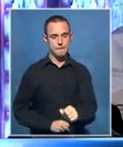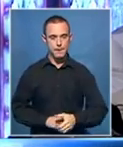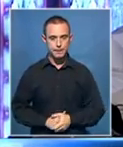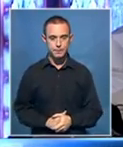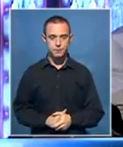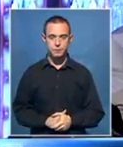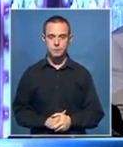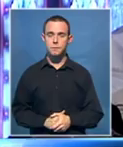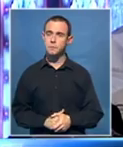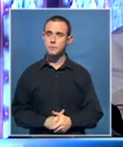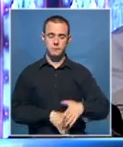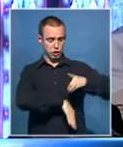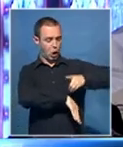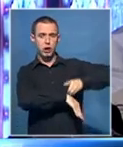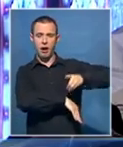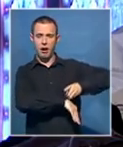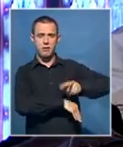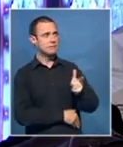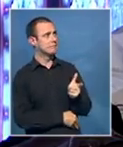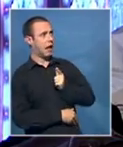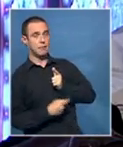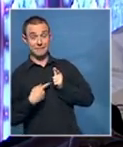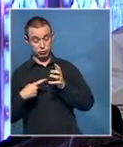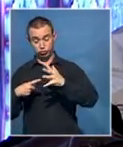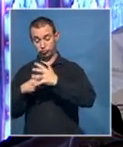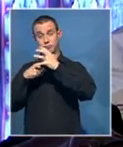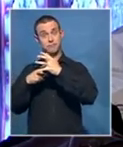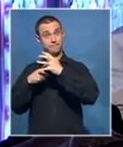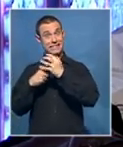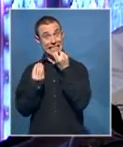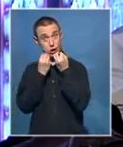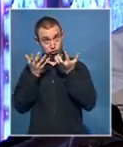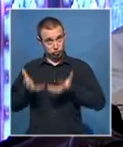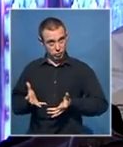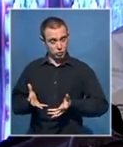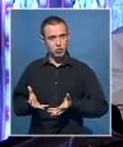The doctors explained that whatever they ate doesn't have a cure and they won't survive.